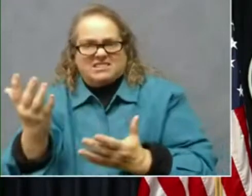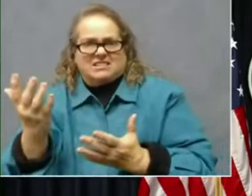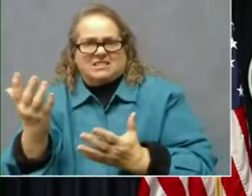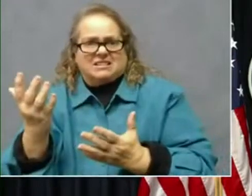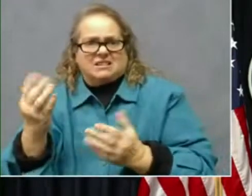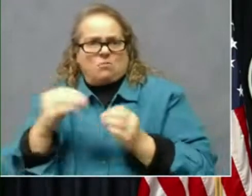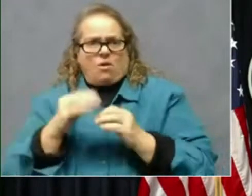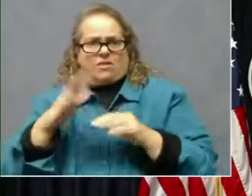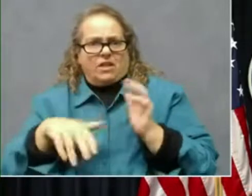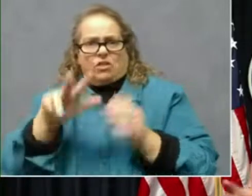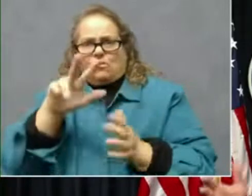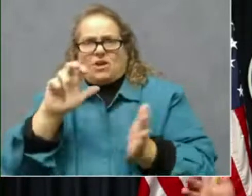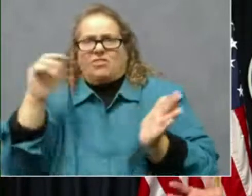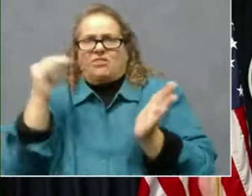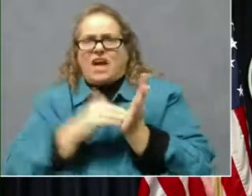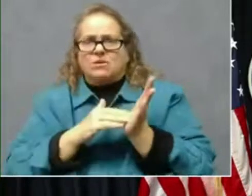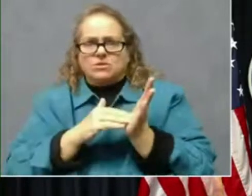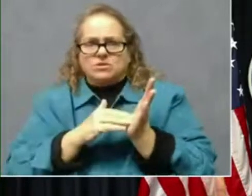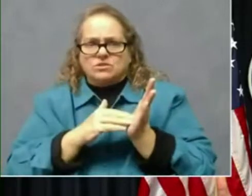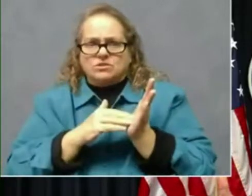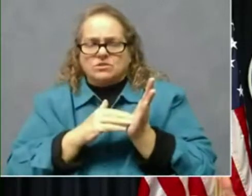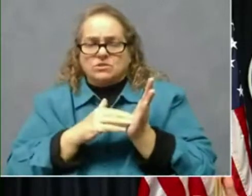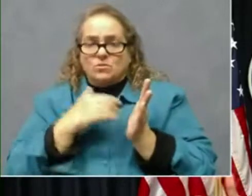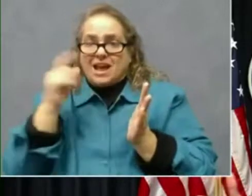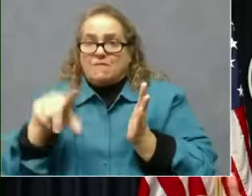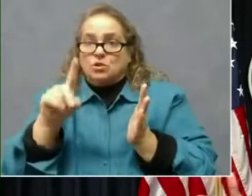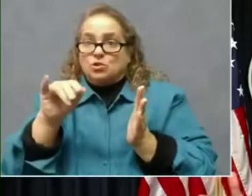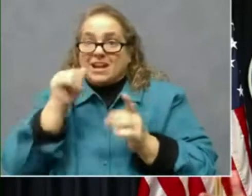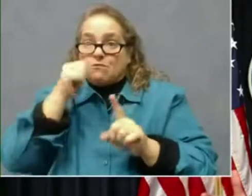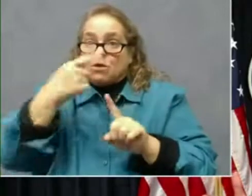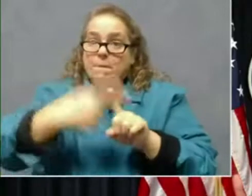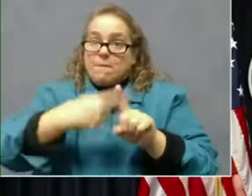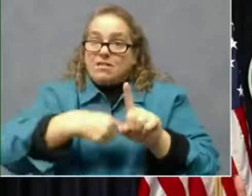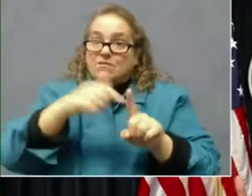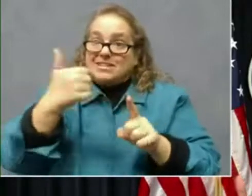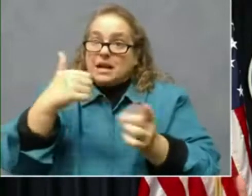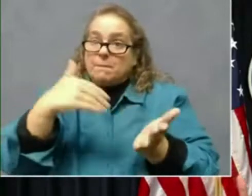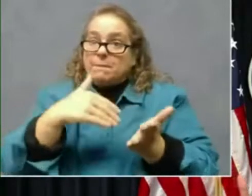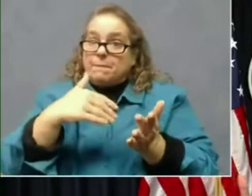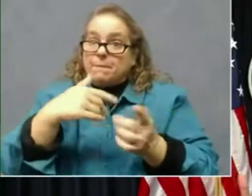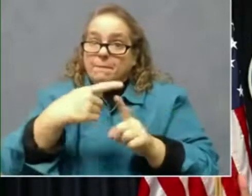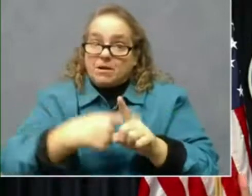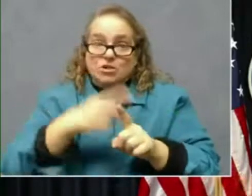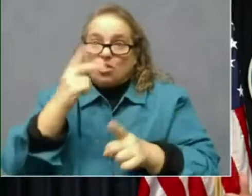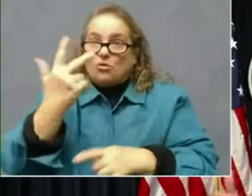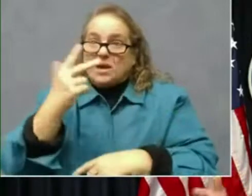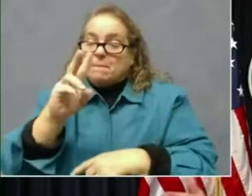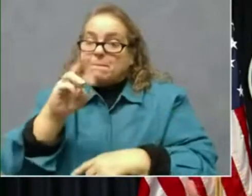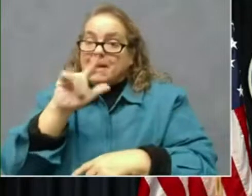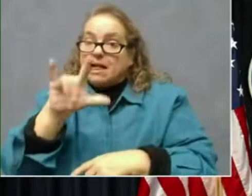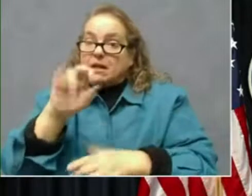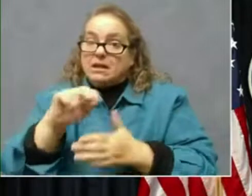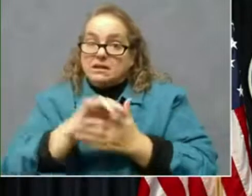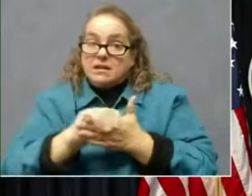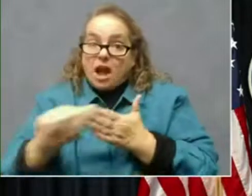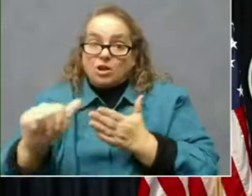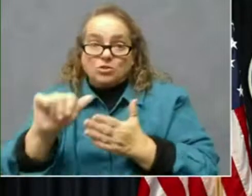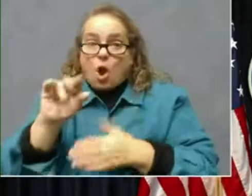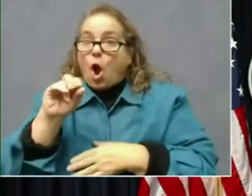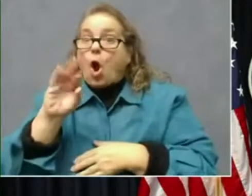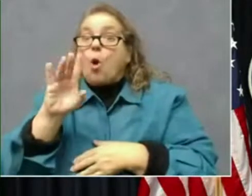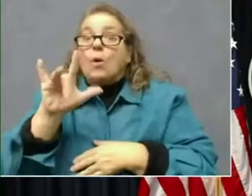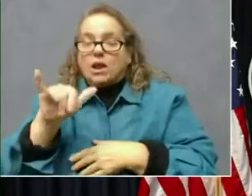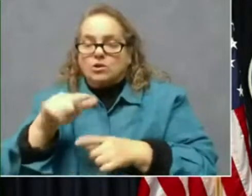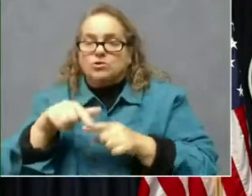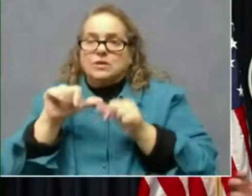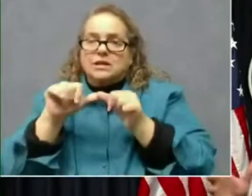grand and we would have had to do it every month for 10 months. That's about $3 million just to continue, uh, fighting